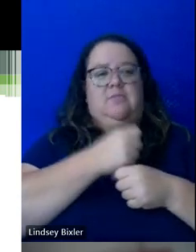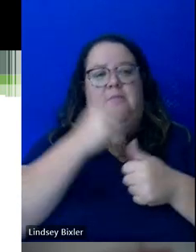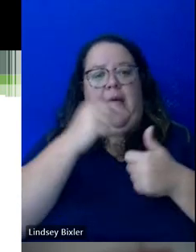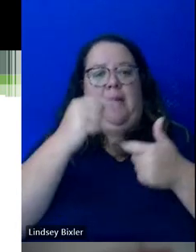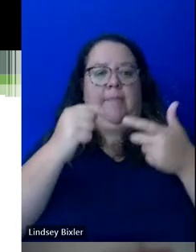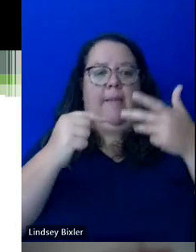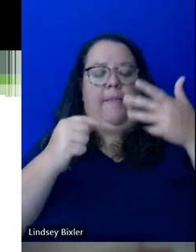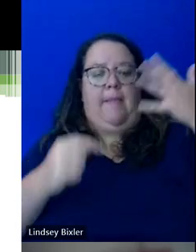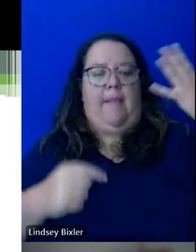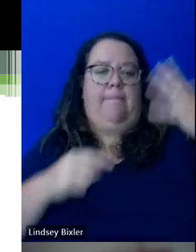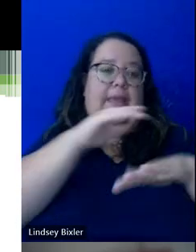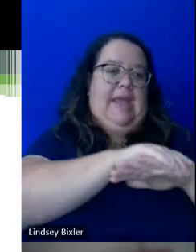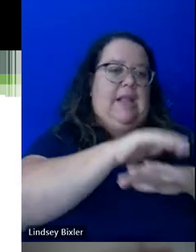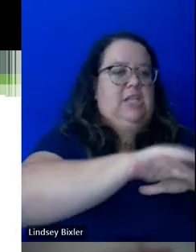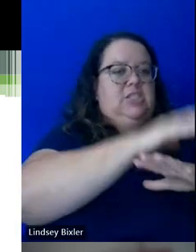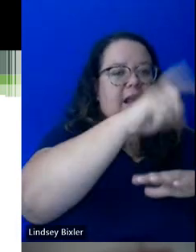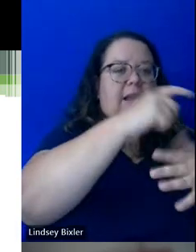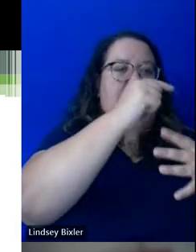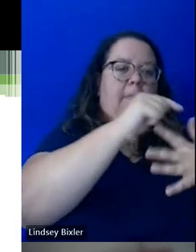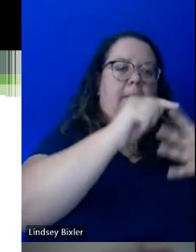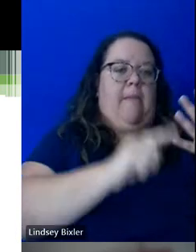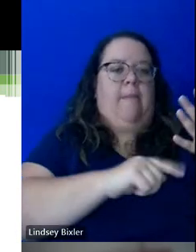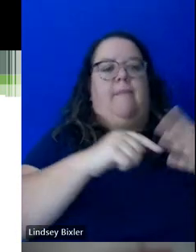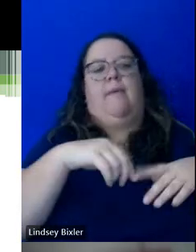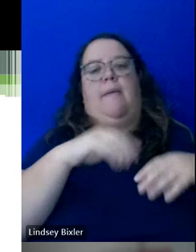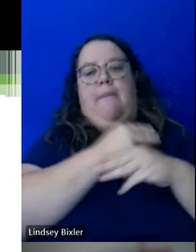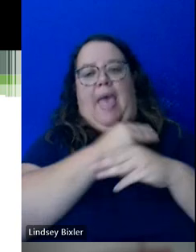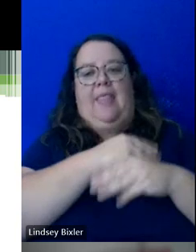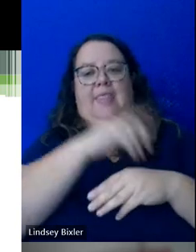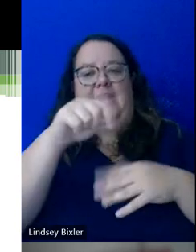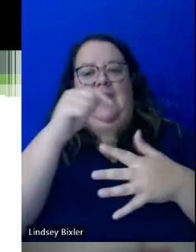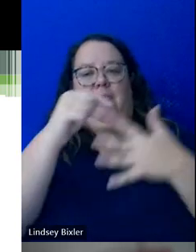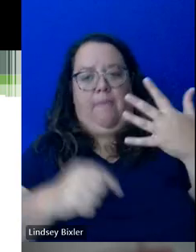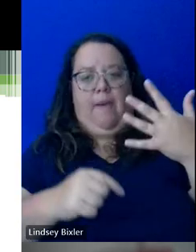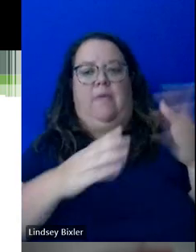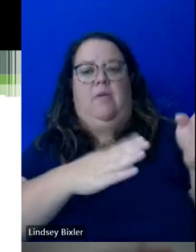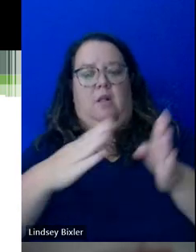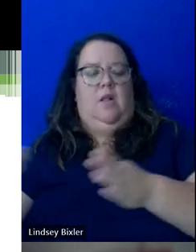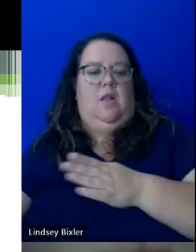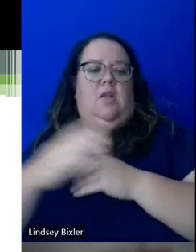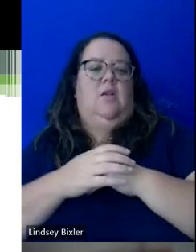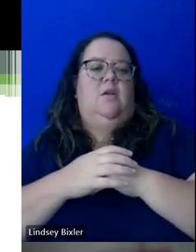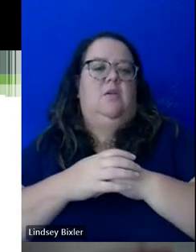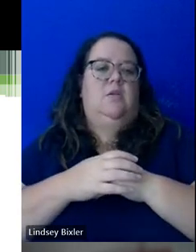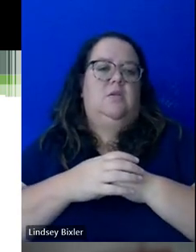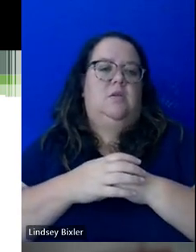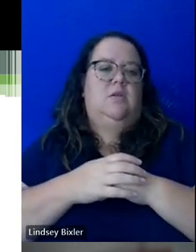English, you get this, math, get this, you know, physics, this, history, this. And so,